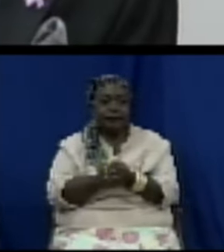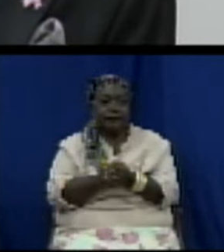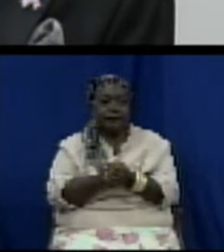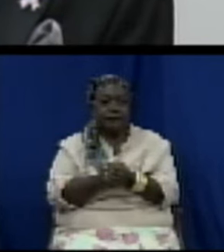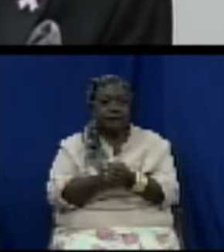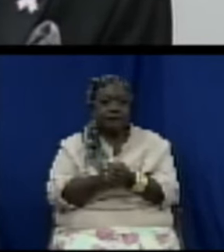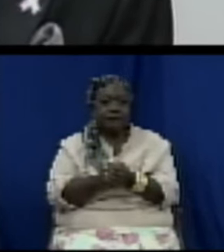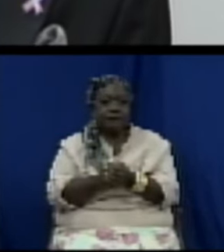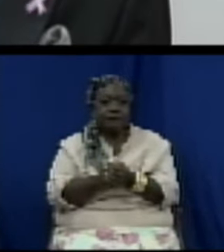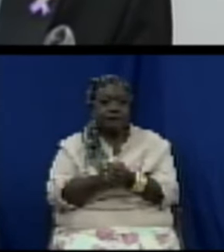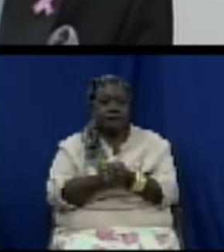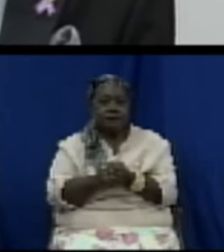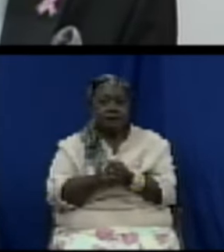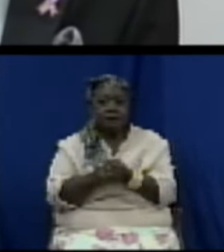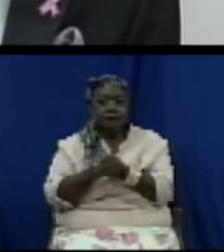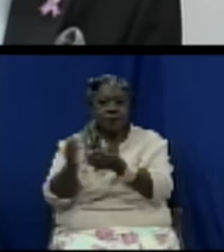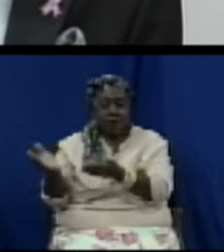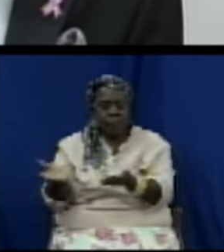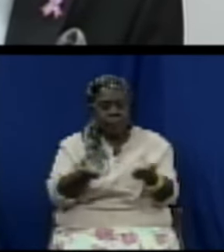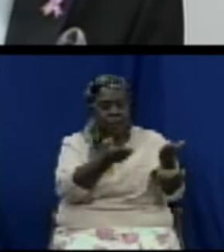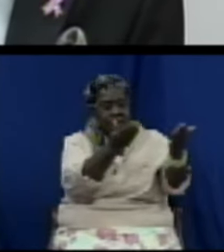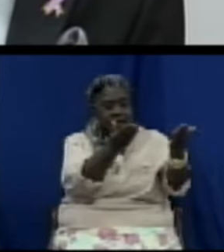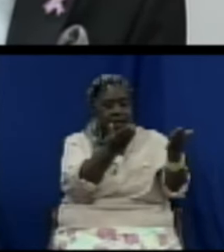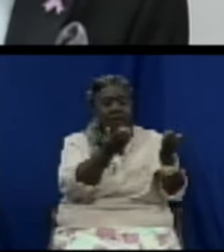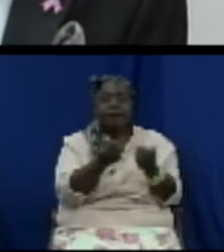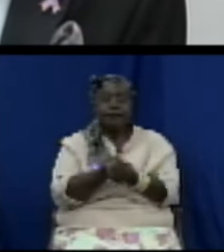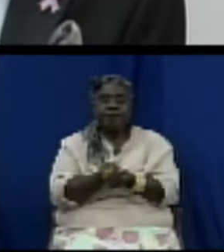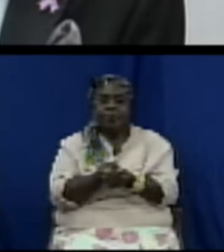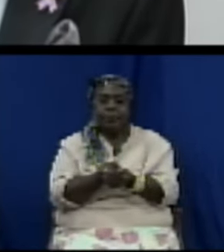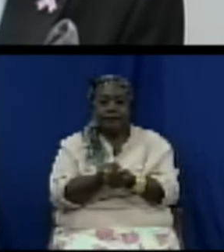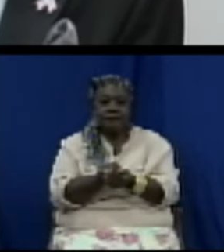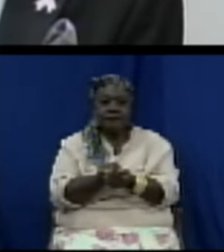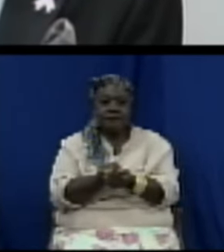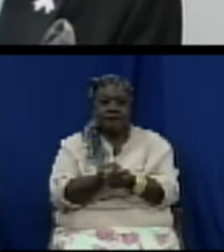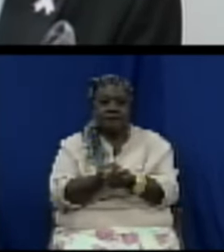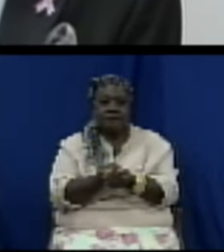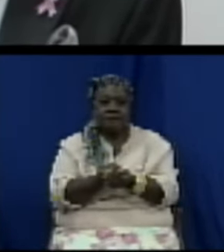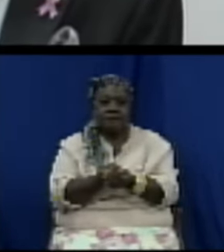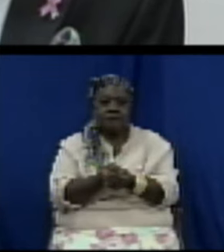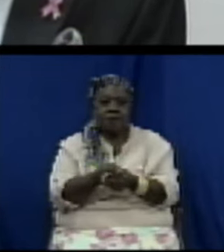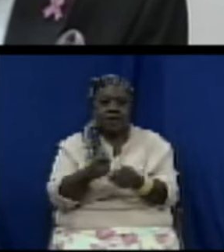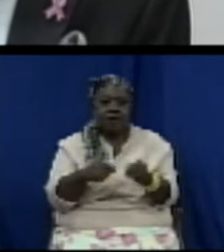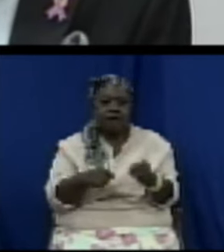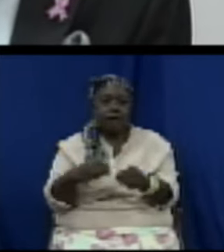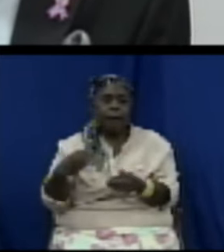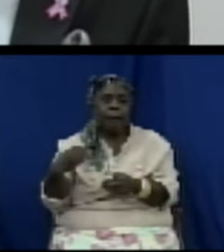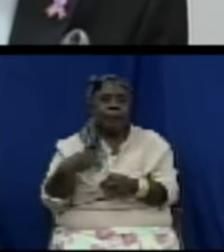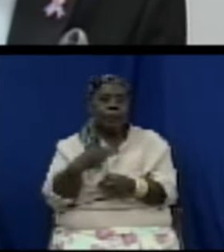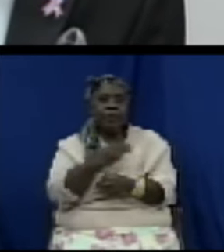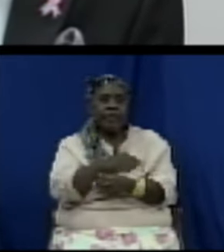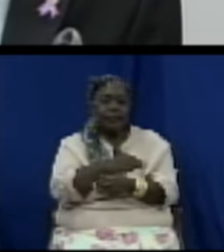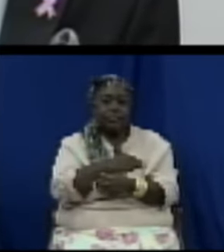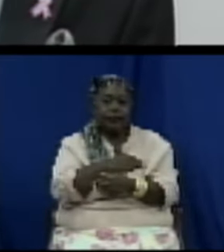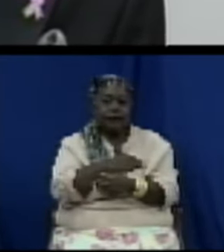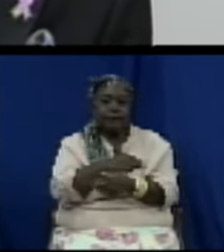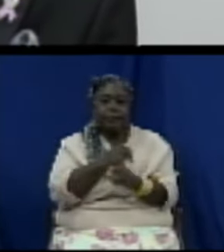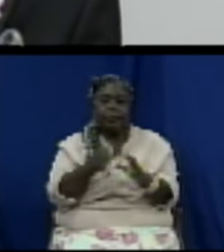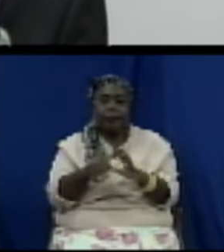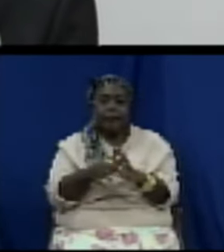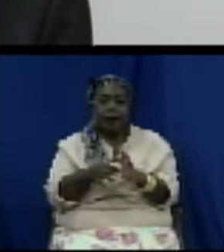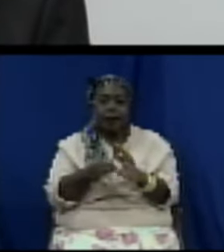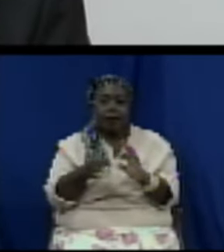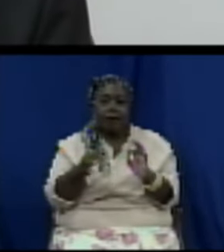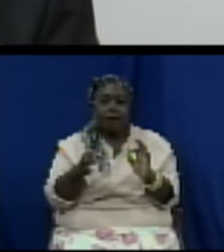comes before us from the Ministry of